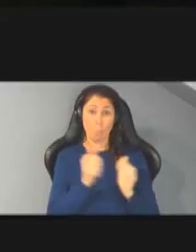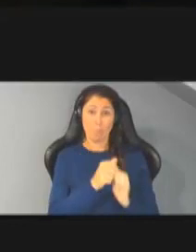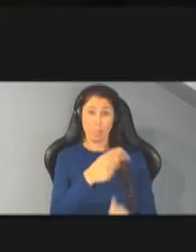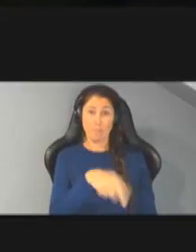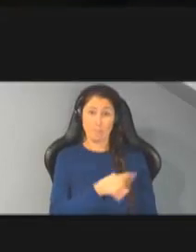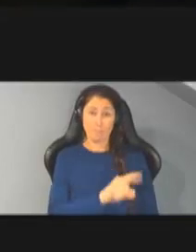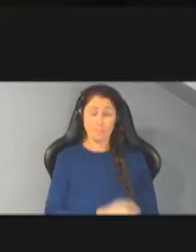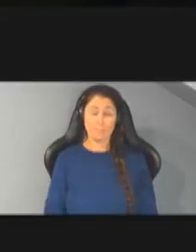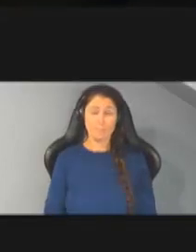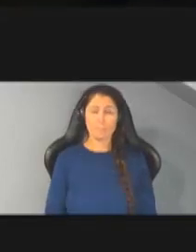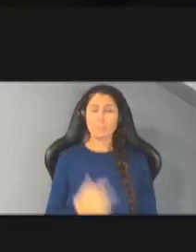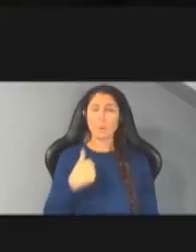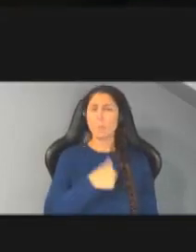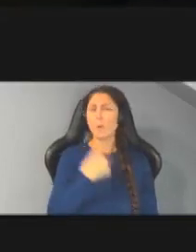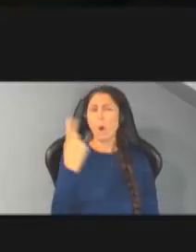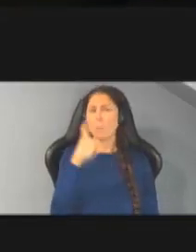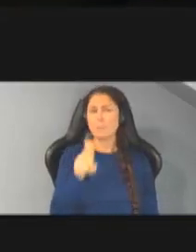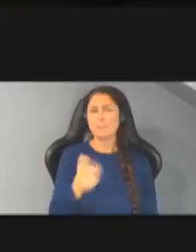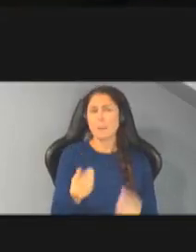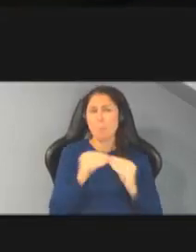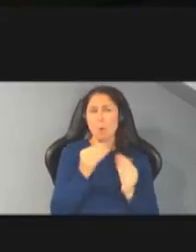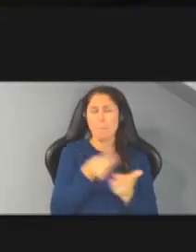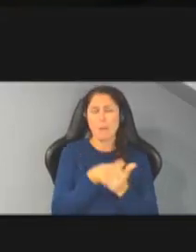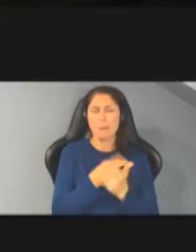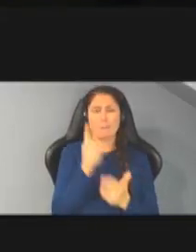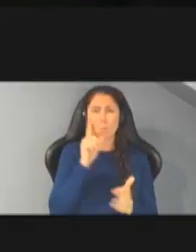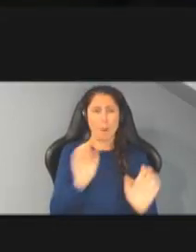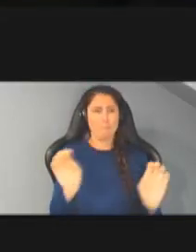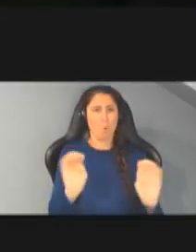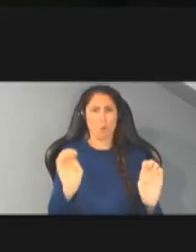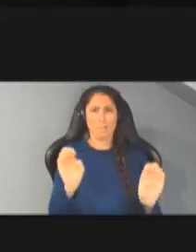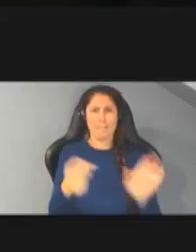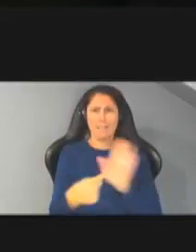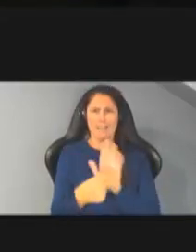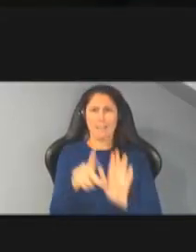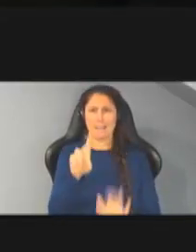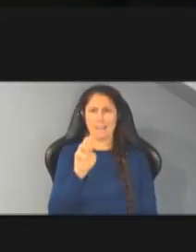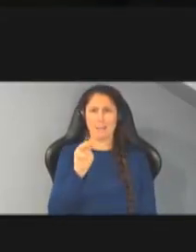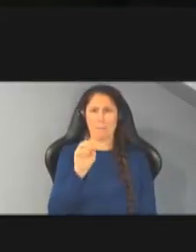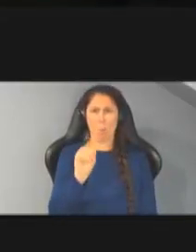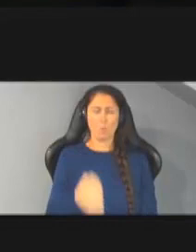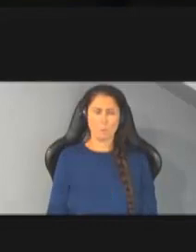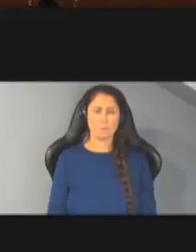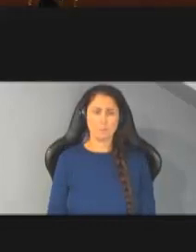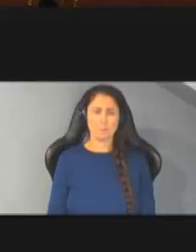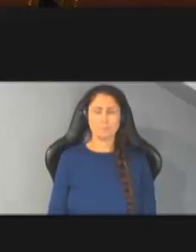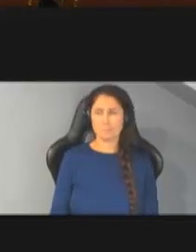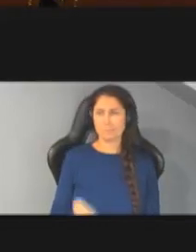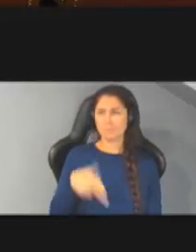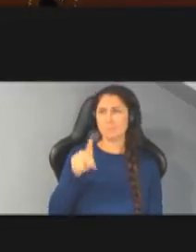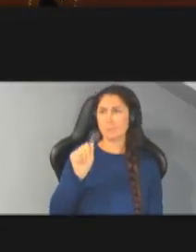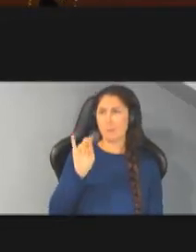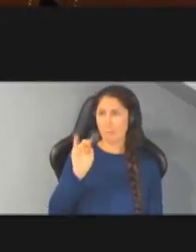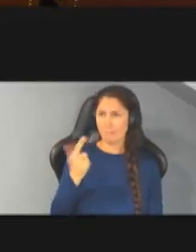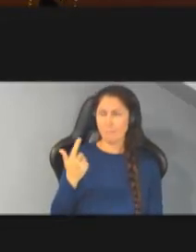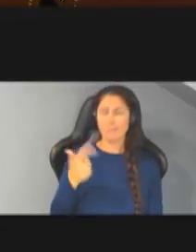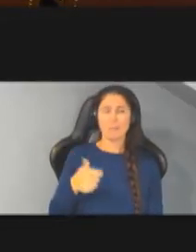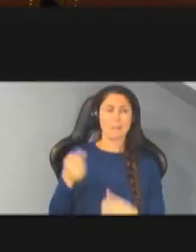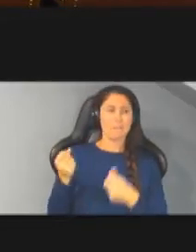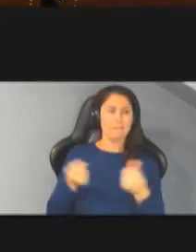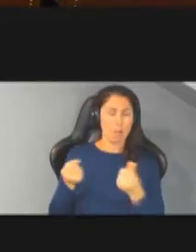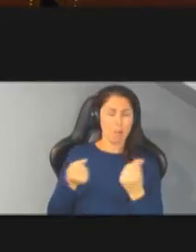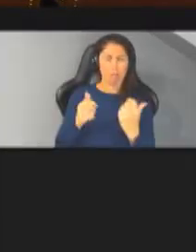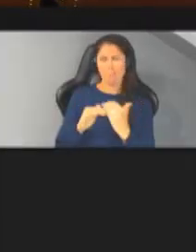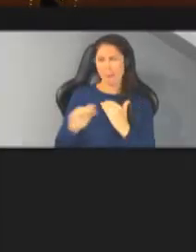but and we always need more money for for emergency demos yeah paving vehicles what was it there